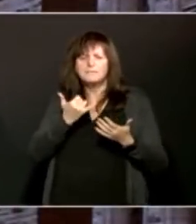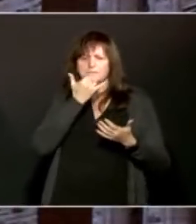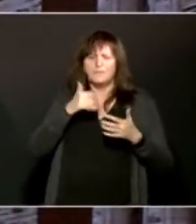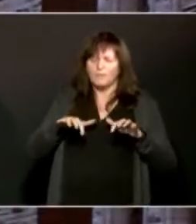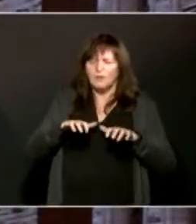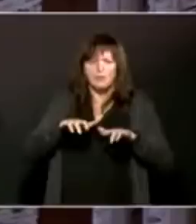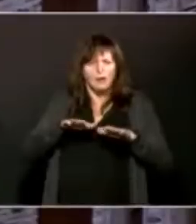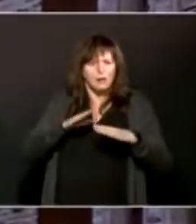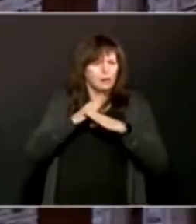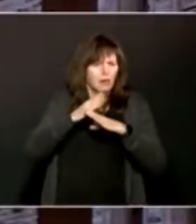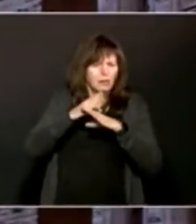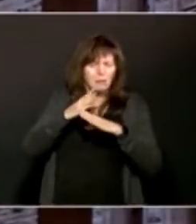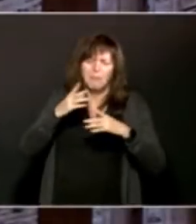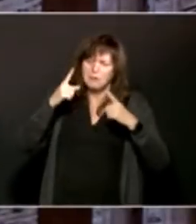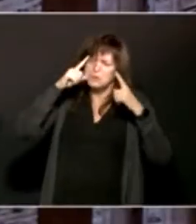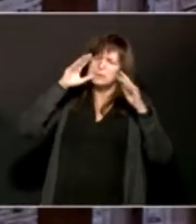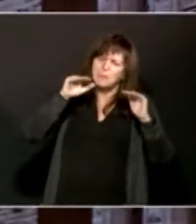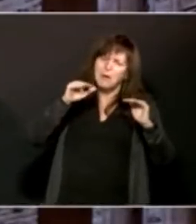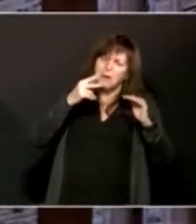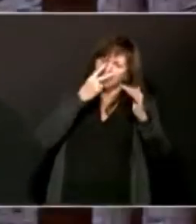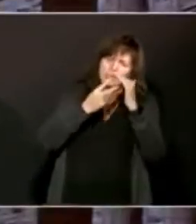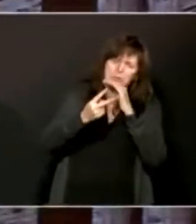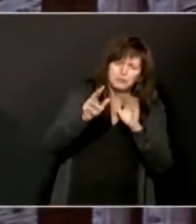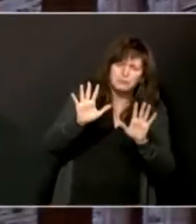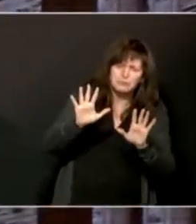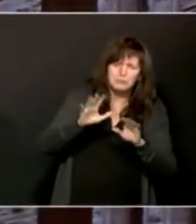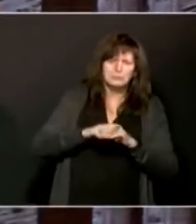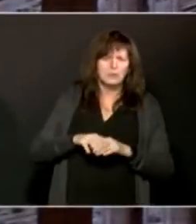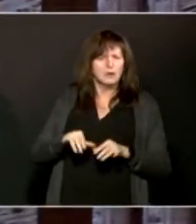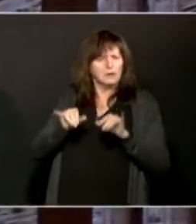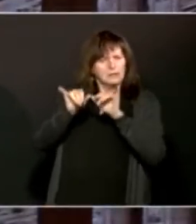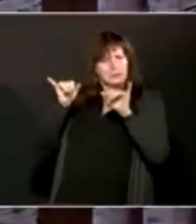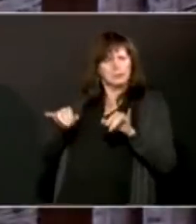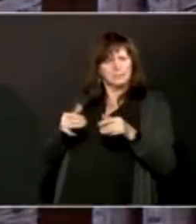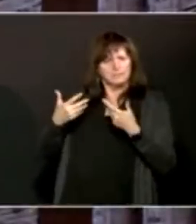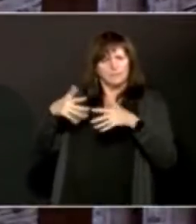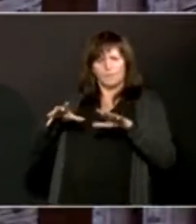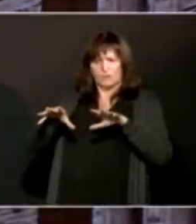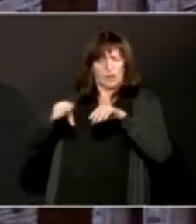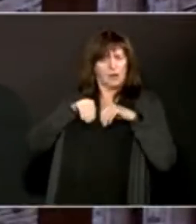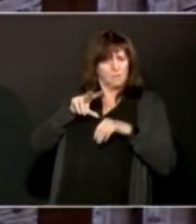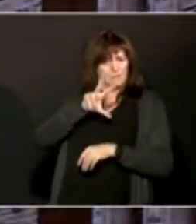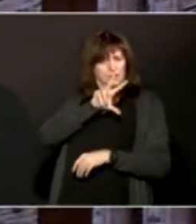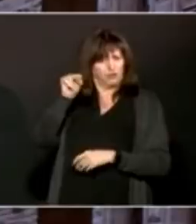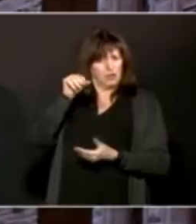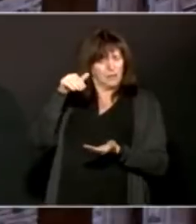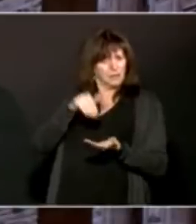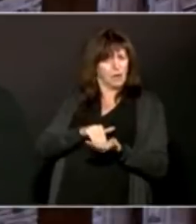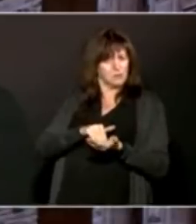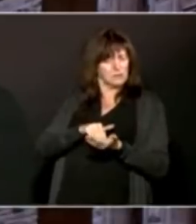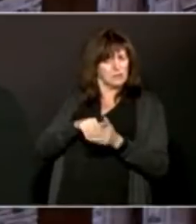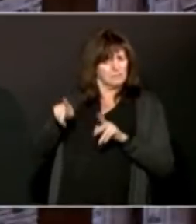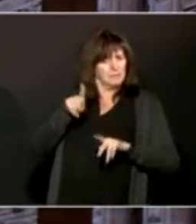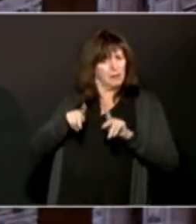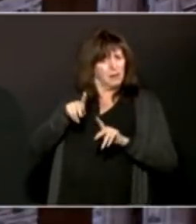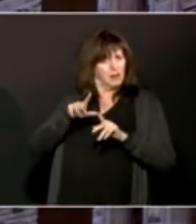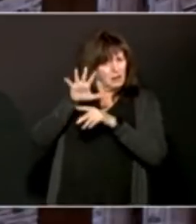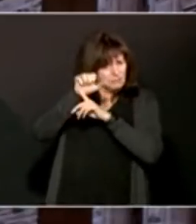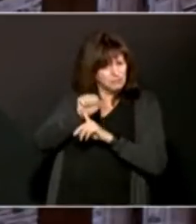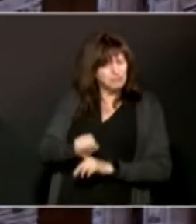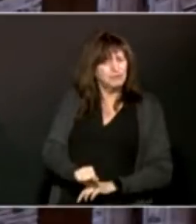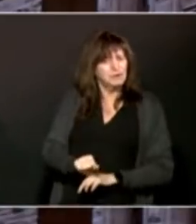expect some. The system had already put through 30,000 individuals. Some are booking for two doses, of course, up